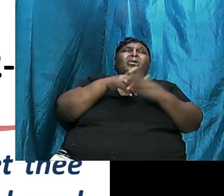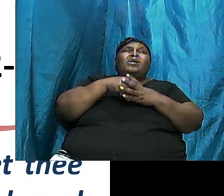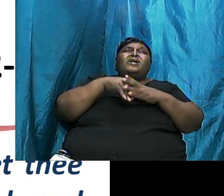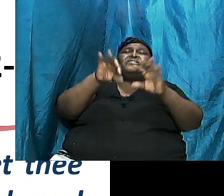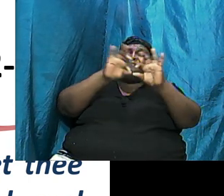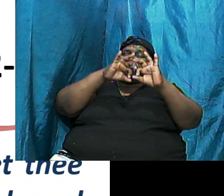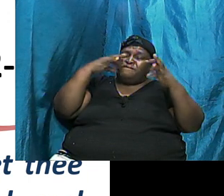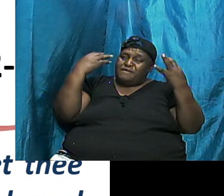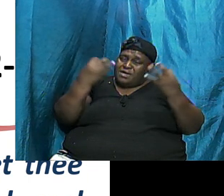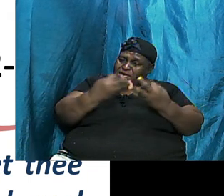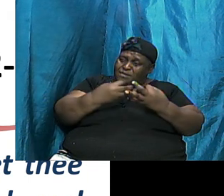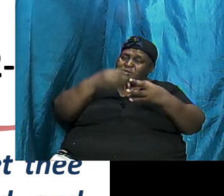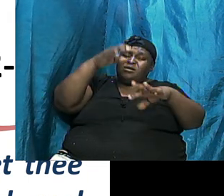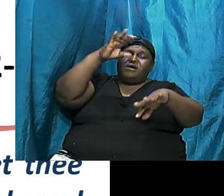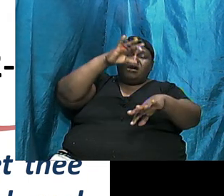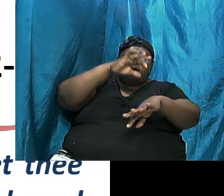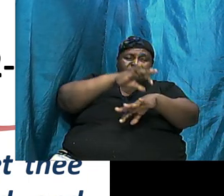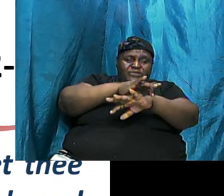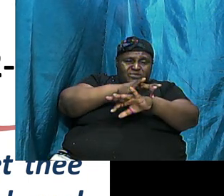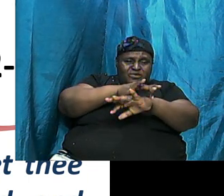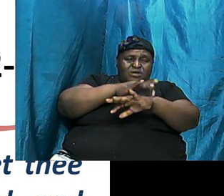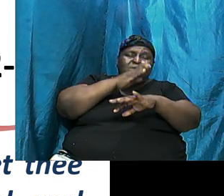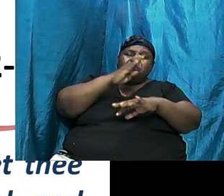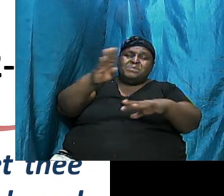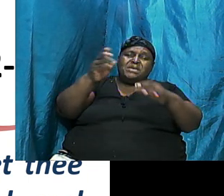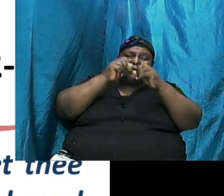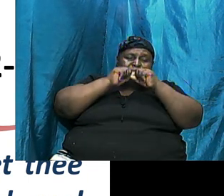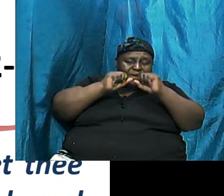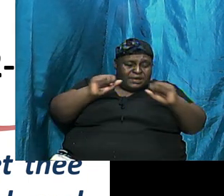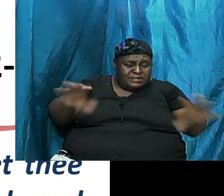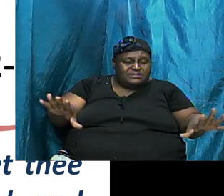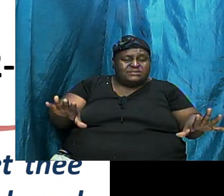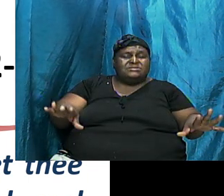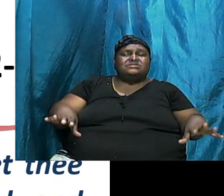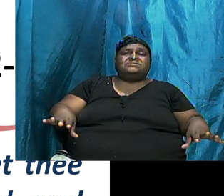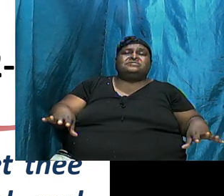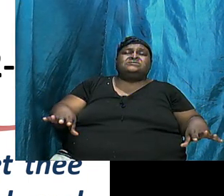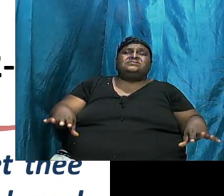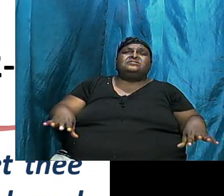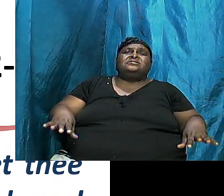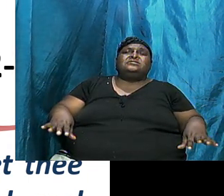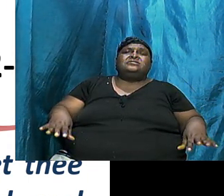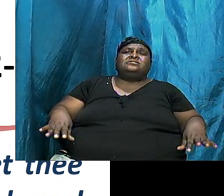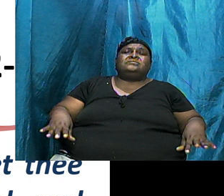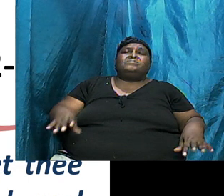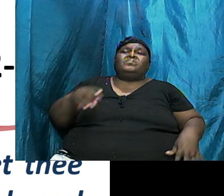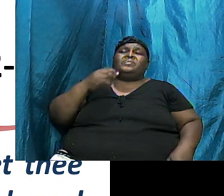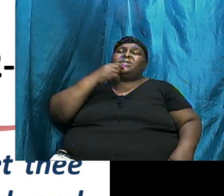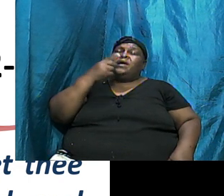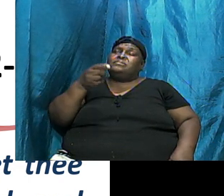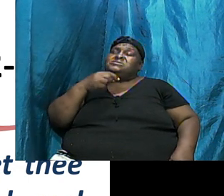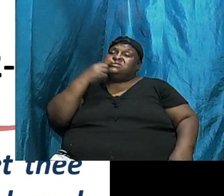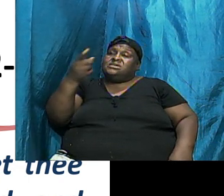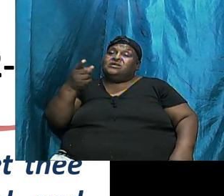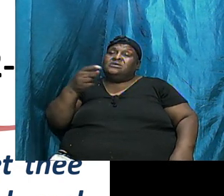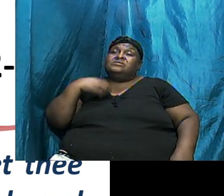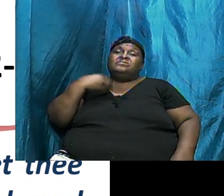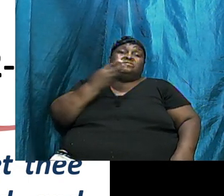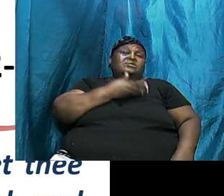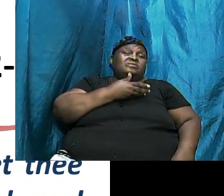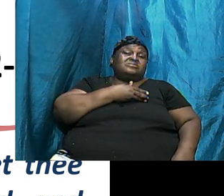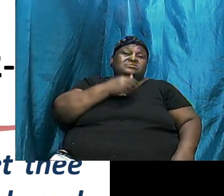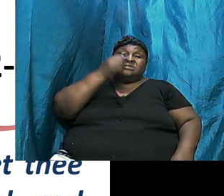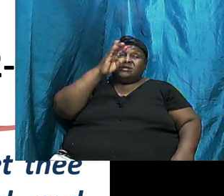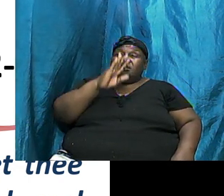Families Of The Earth Be Blessed And I Am Saying To Us Brothers And Sisters God